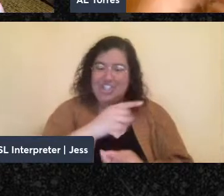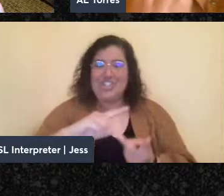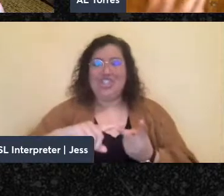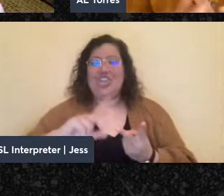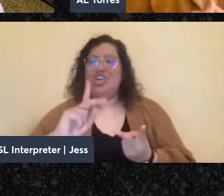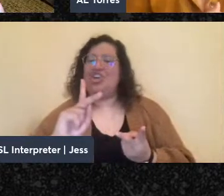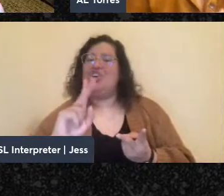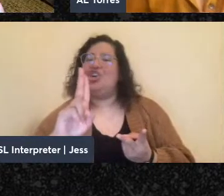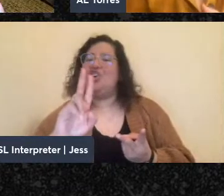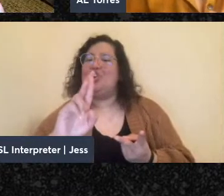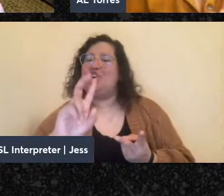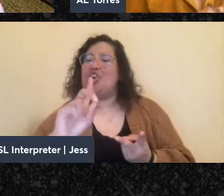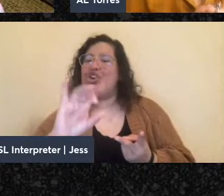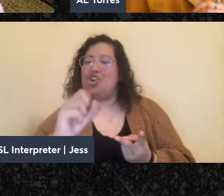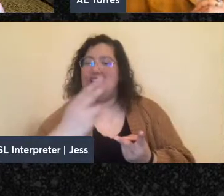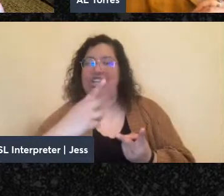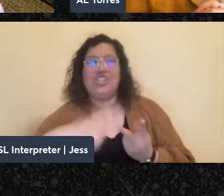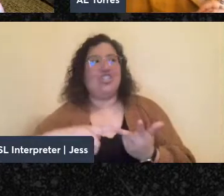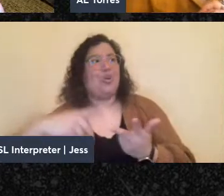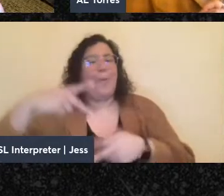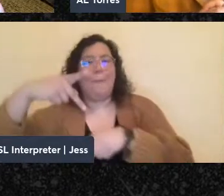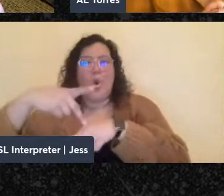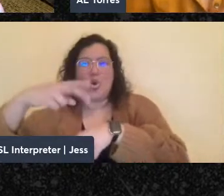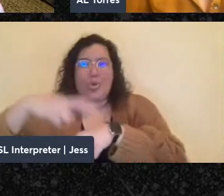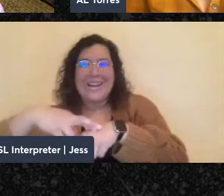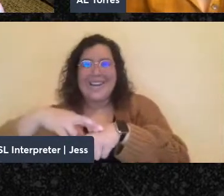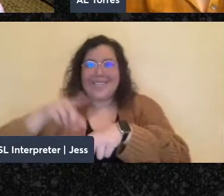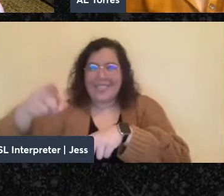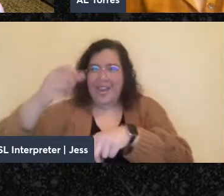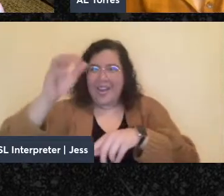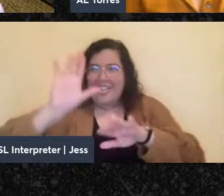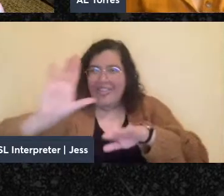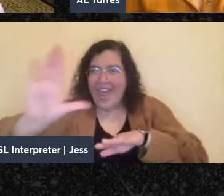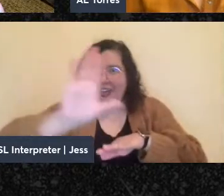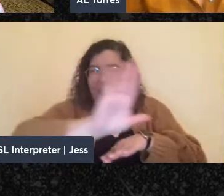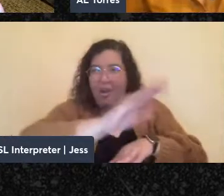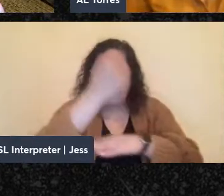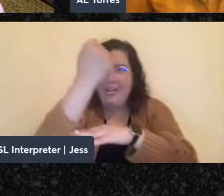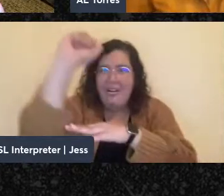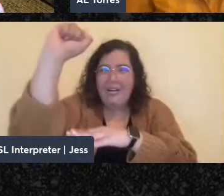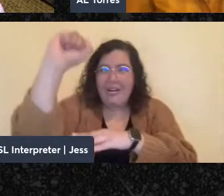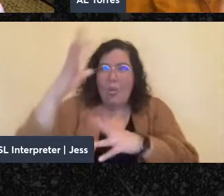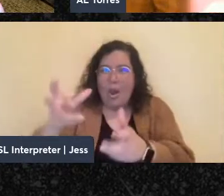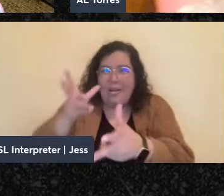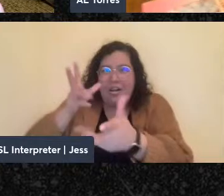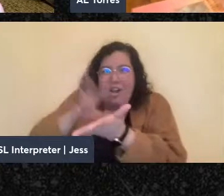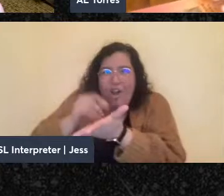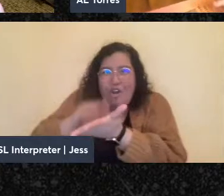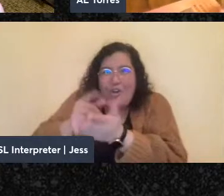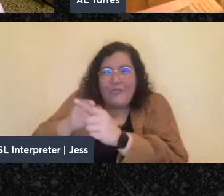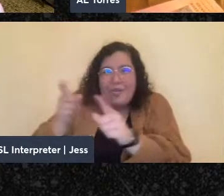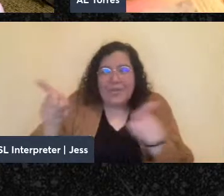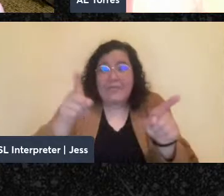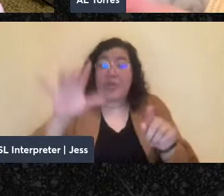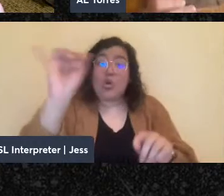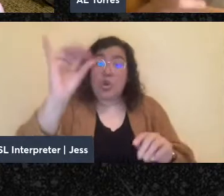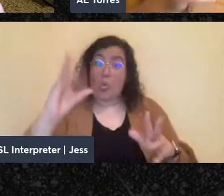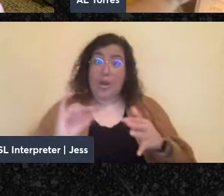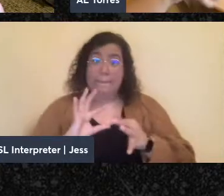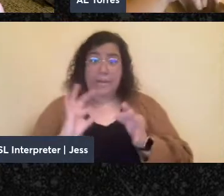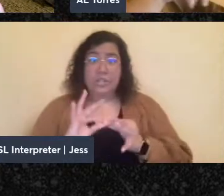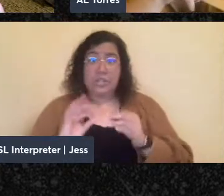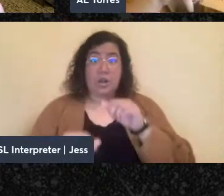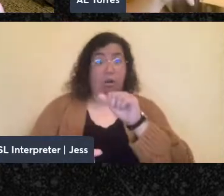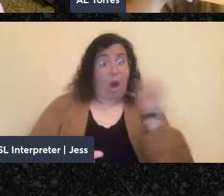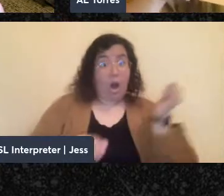other articulations. And if it's okay, I wanted to mention also in my other